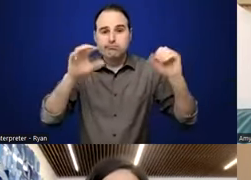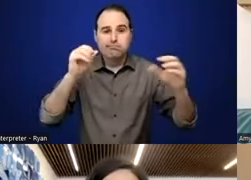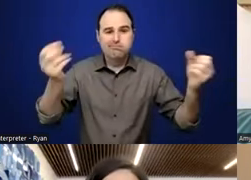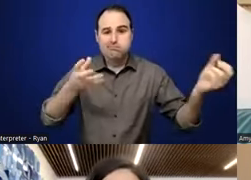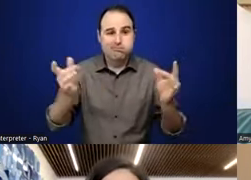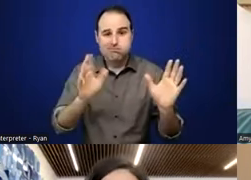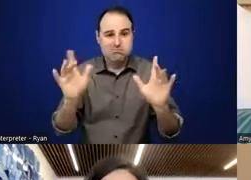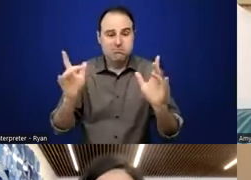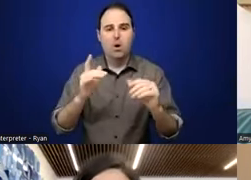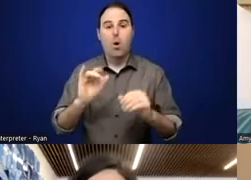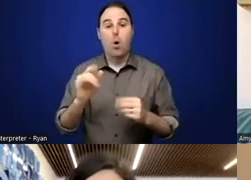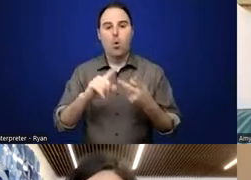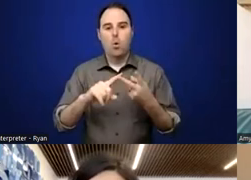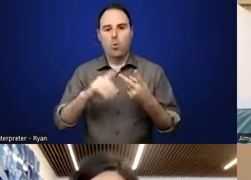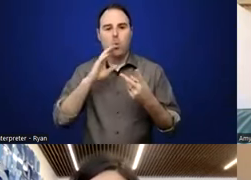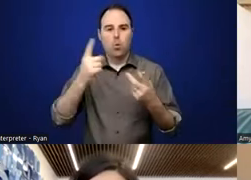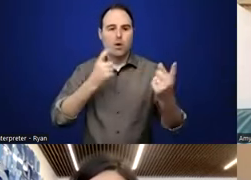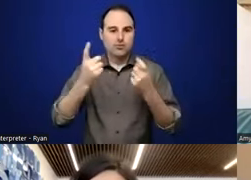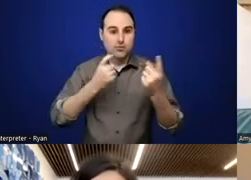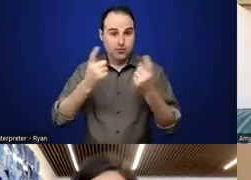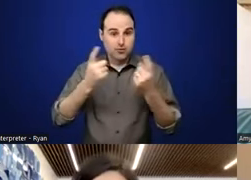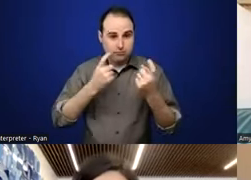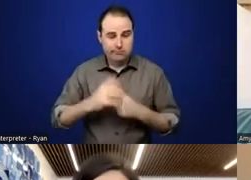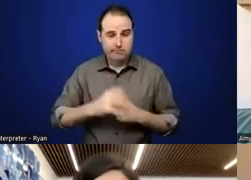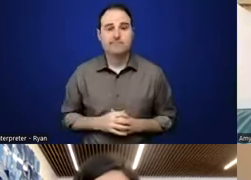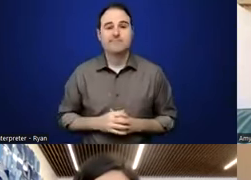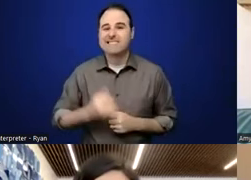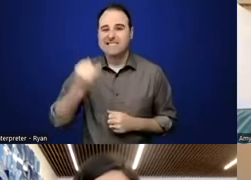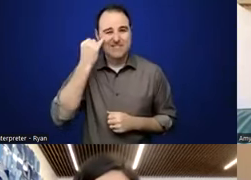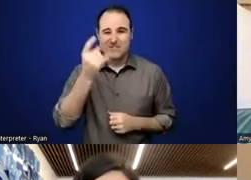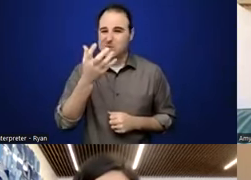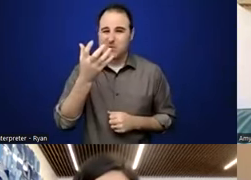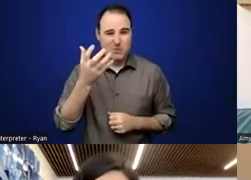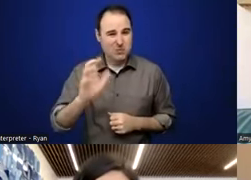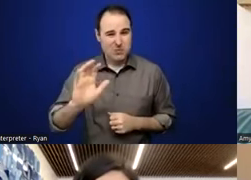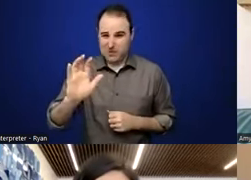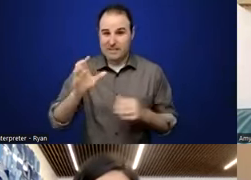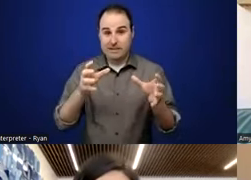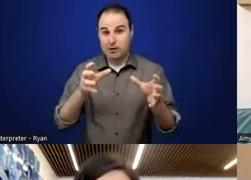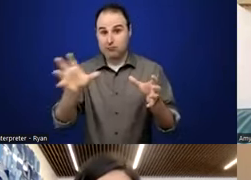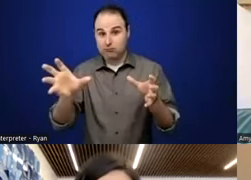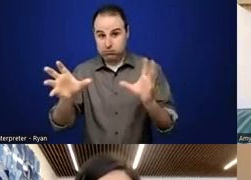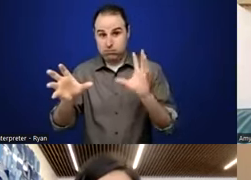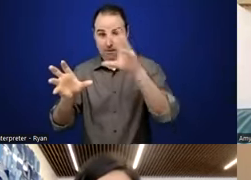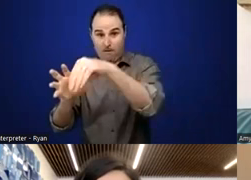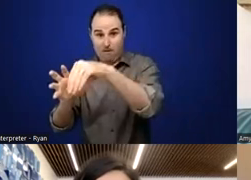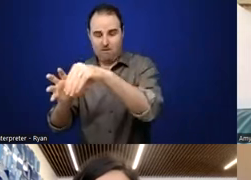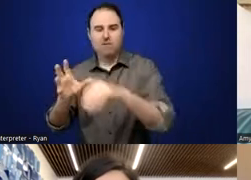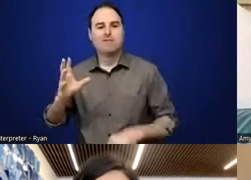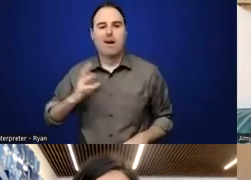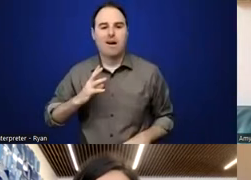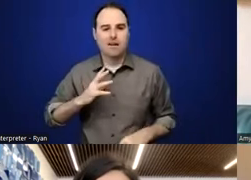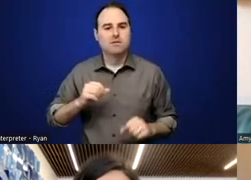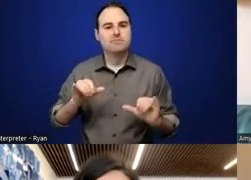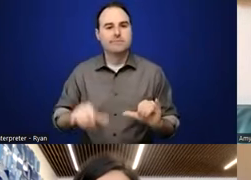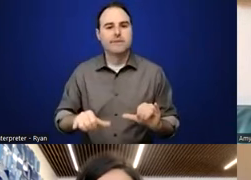you know, if you don't want to go into a breakout room, that is totally fine. Just feel free to stay here.